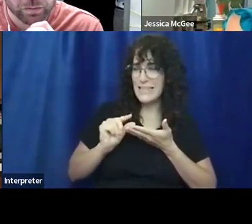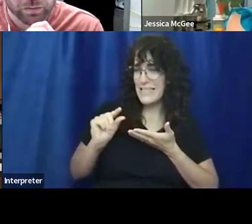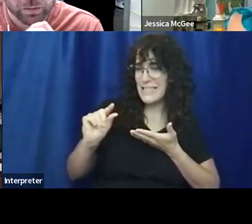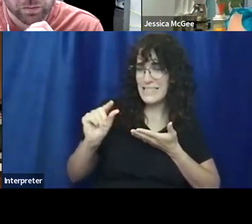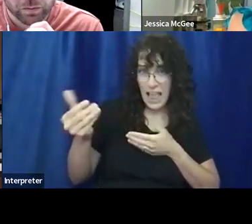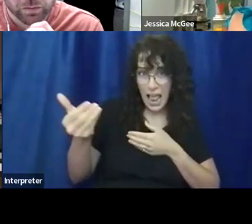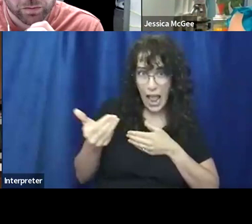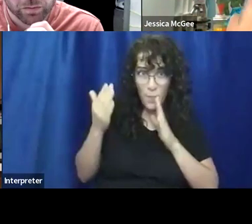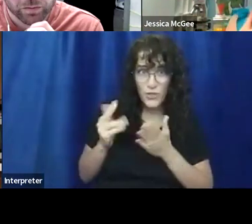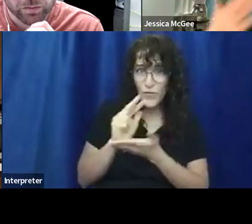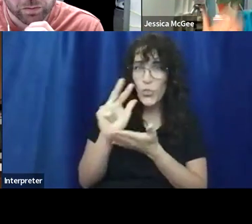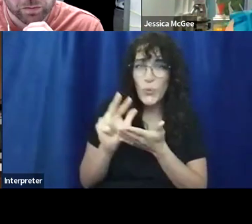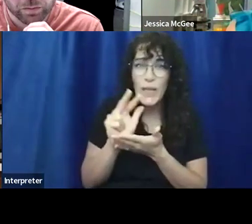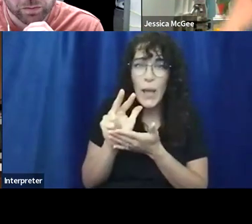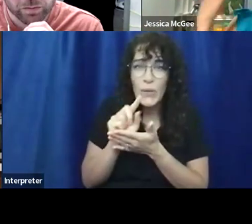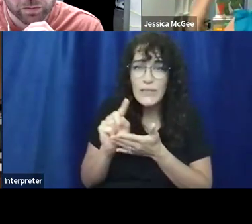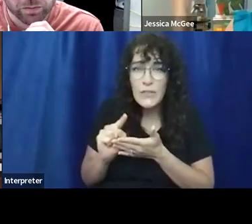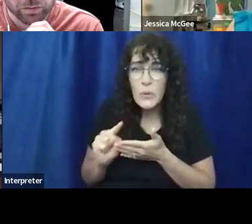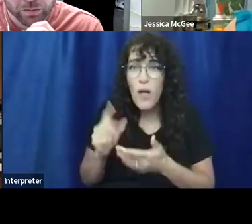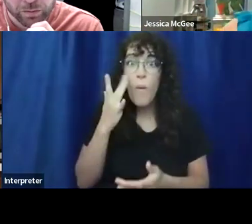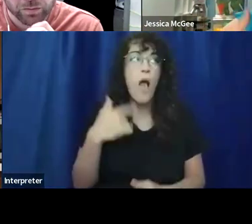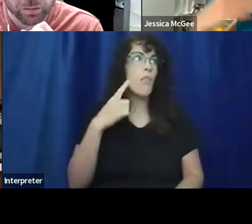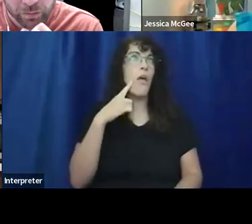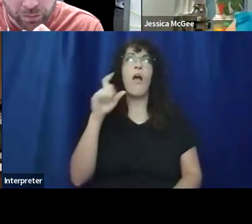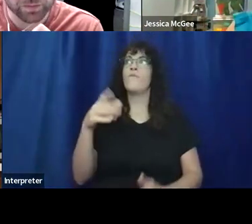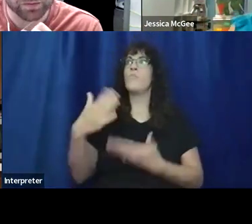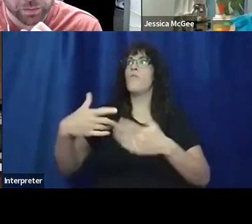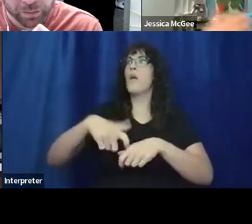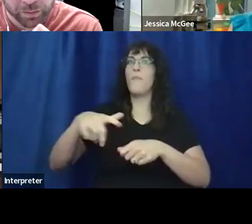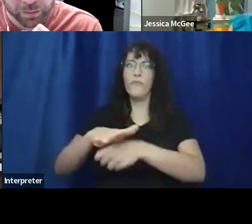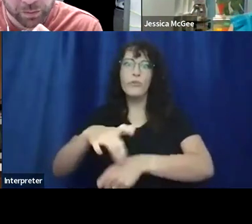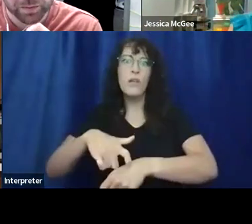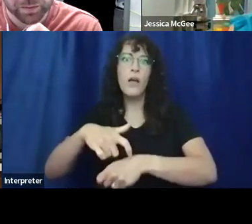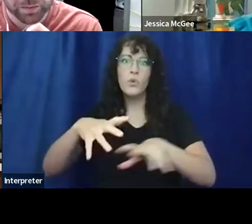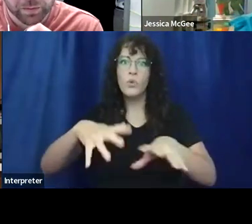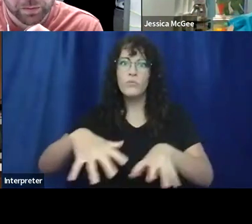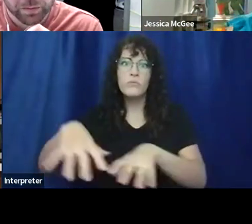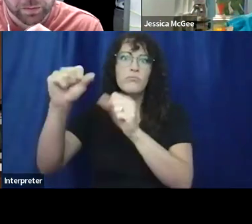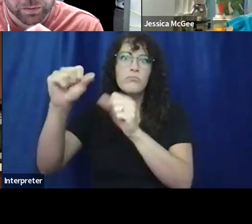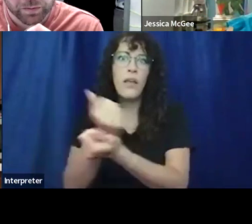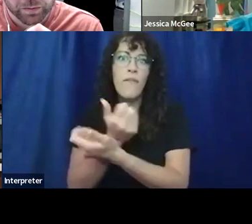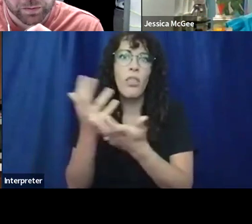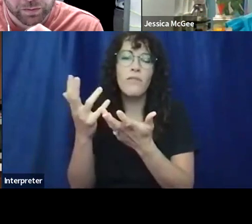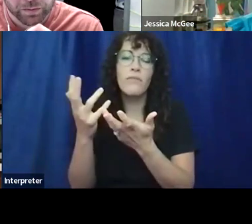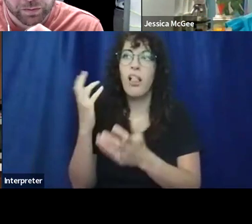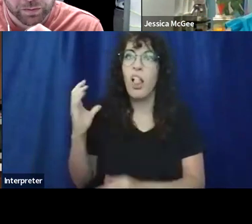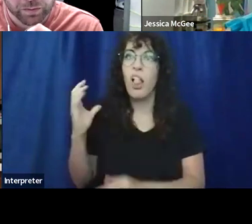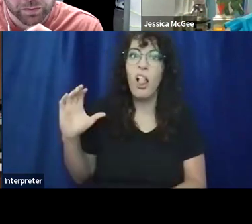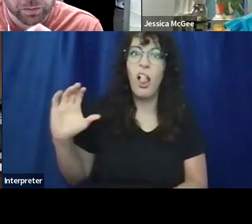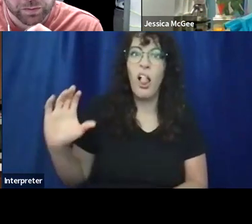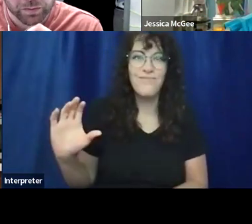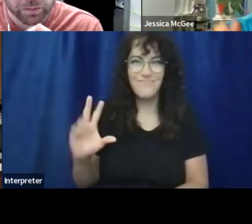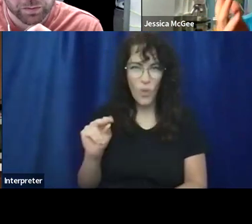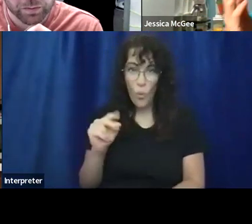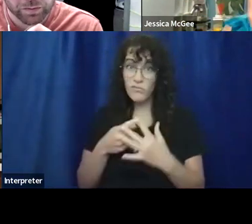a week. Like, like, because I think I thought like, I've got to hire somebody part-time or full-time to take it all on. And it was really, it